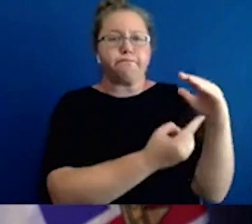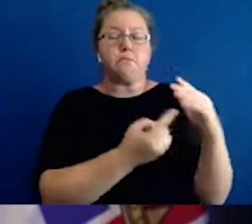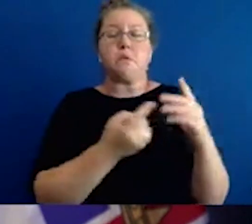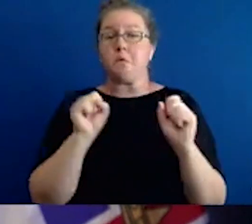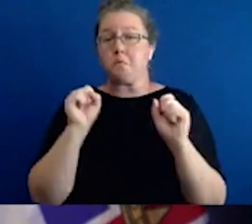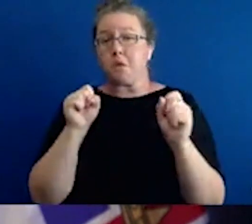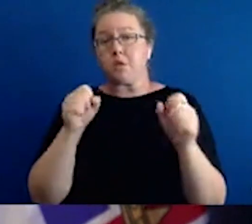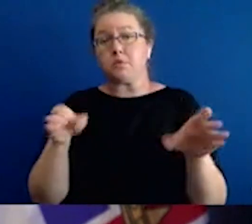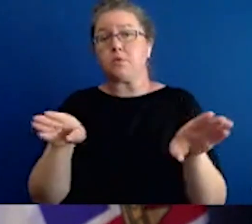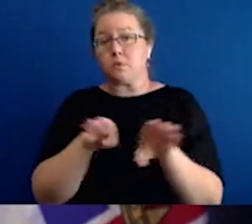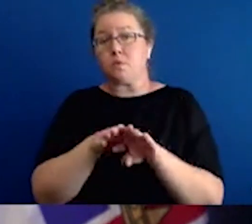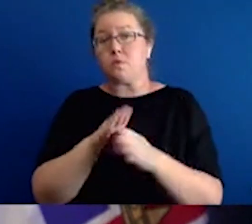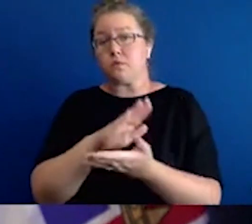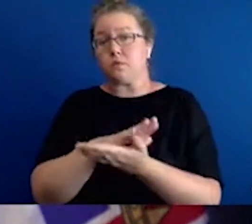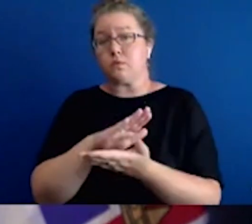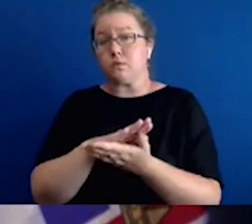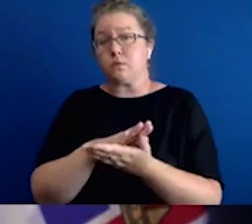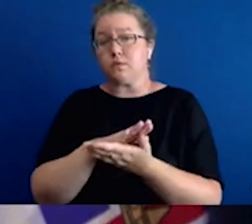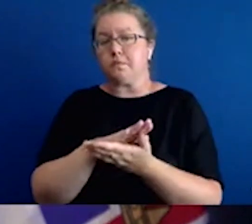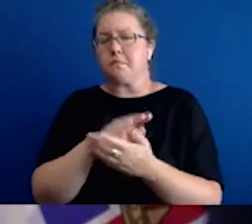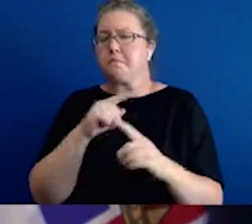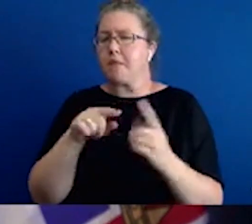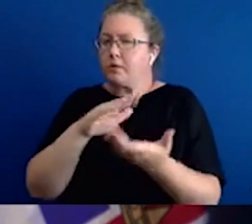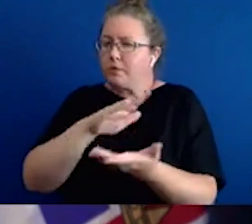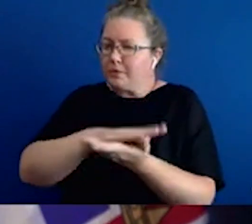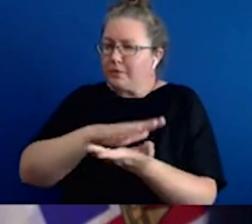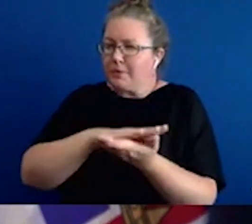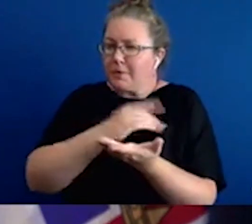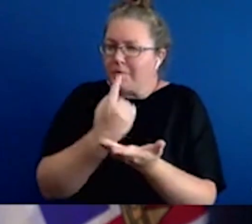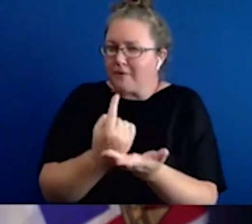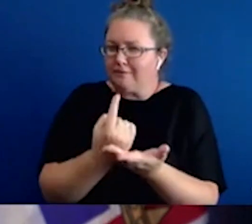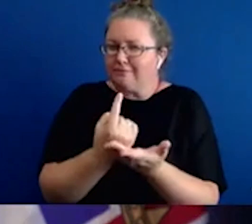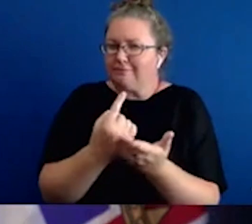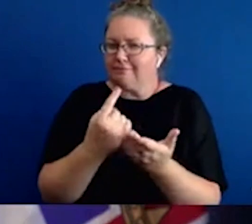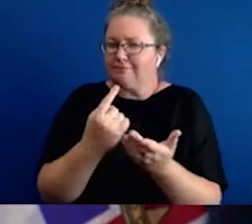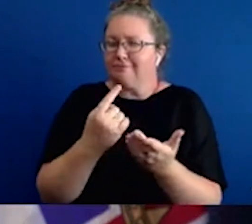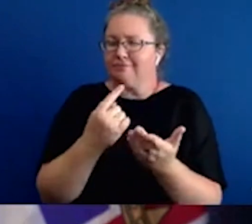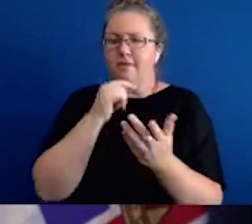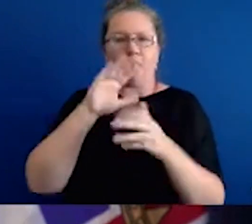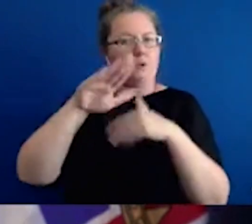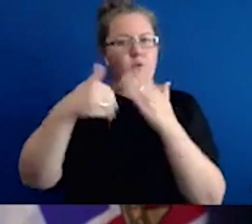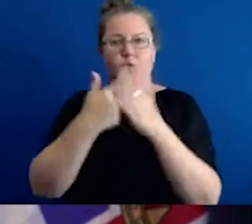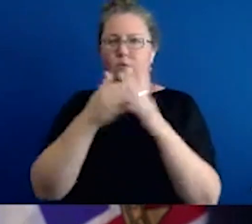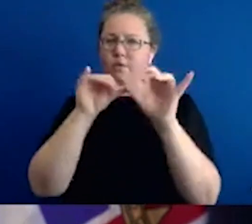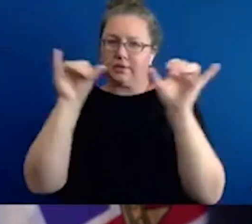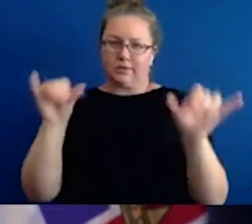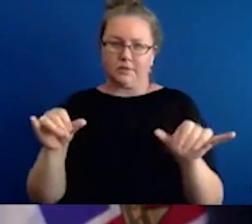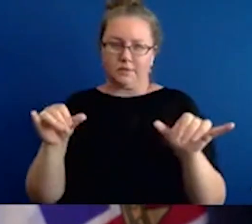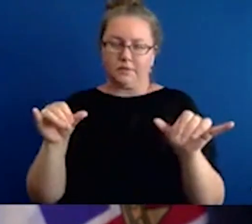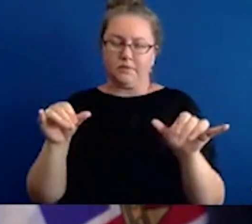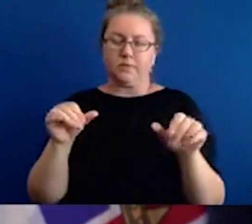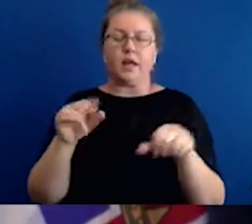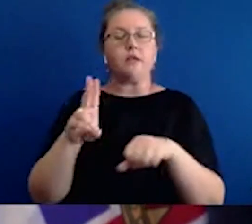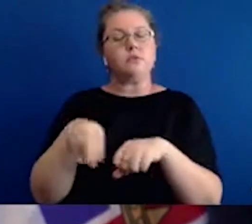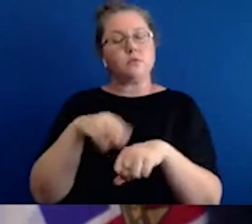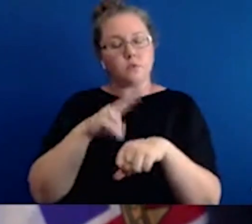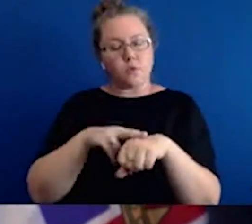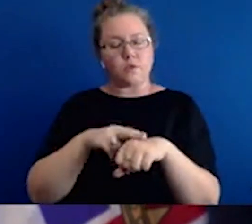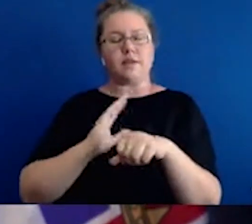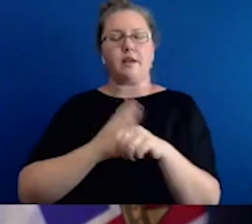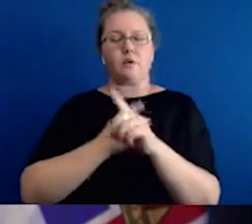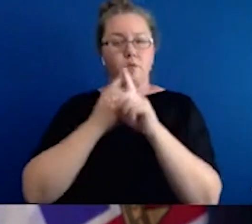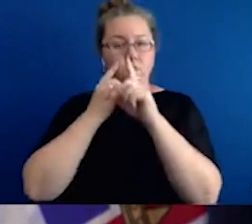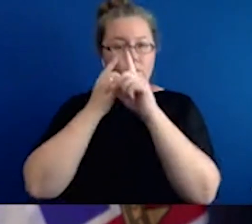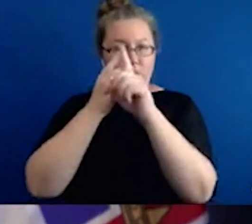potentially a school having to close, and those are the things that we want to avoid by making sure that we're doing the right things to